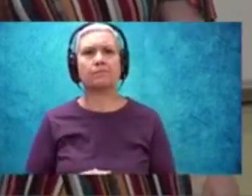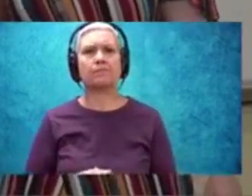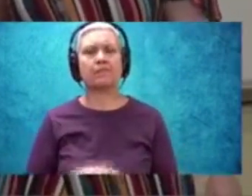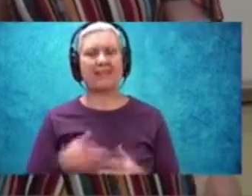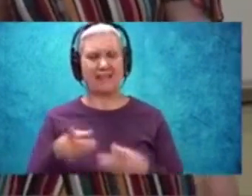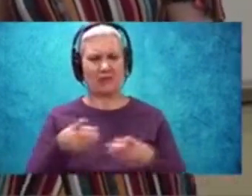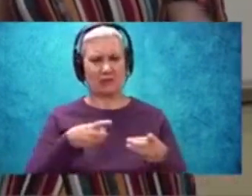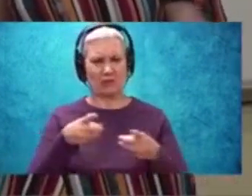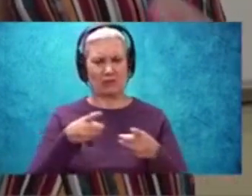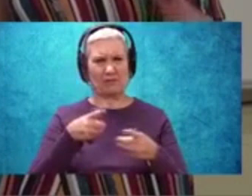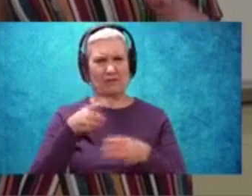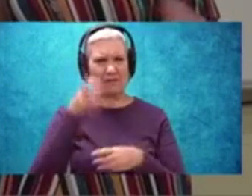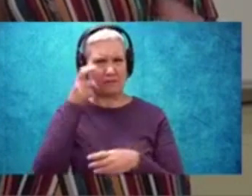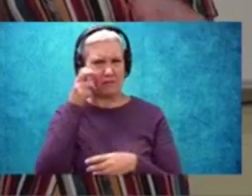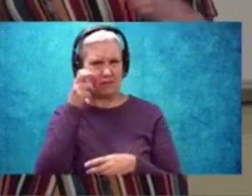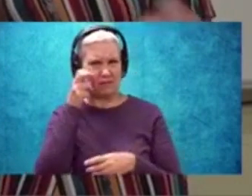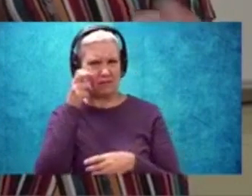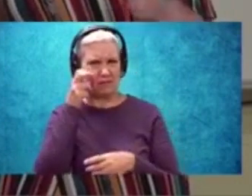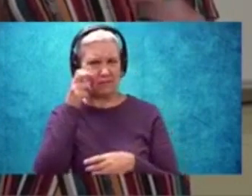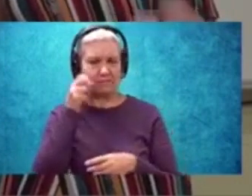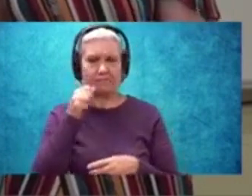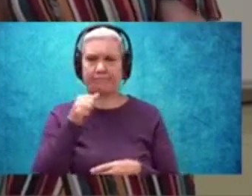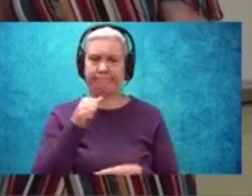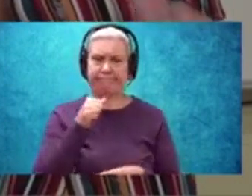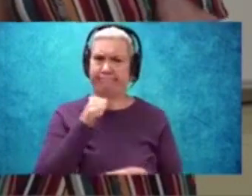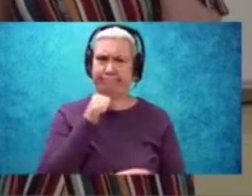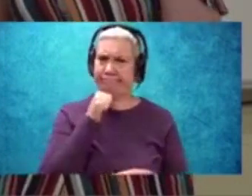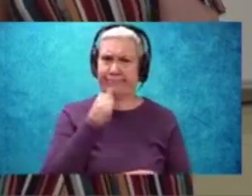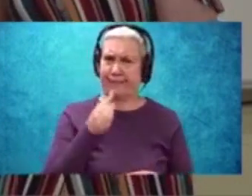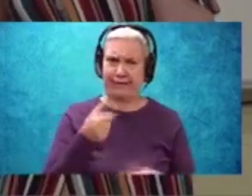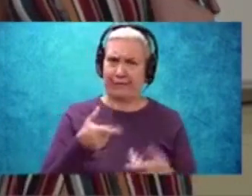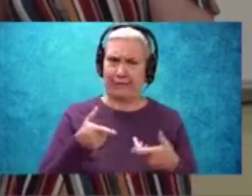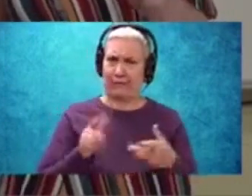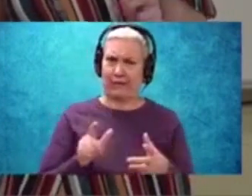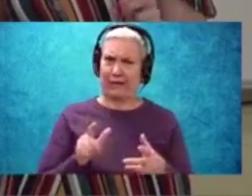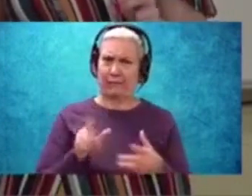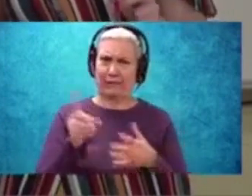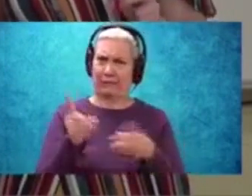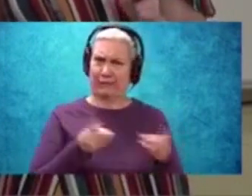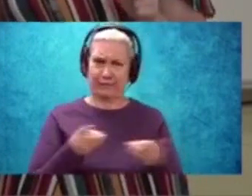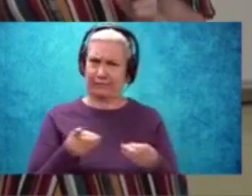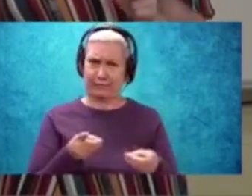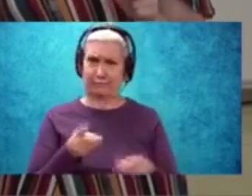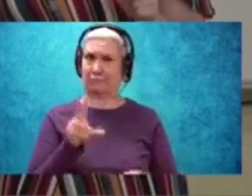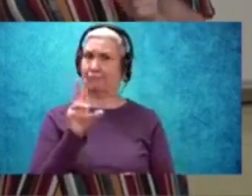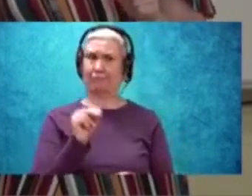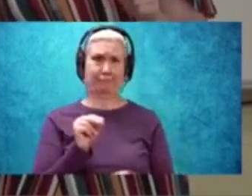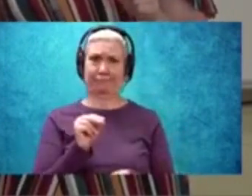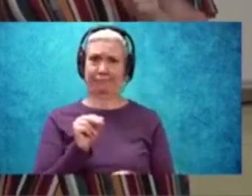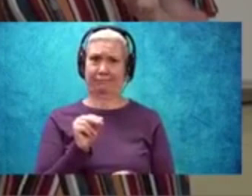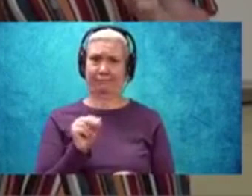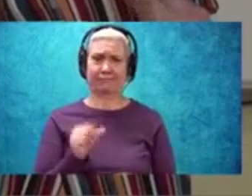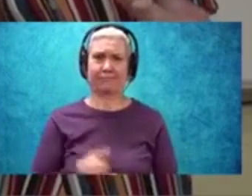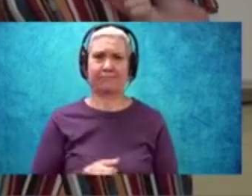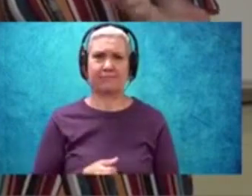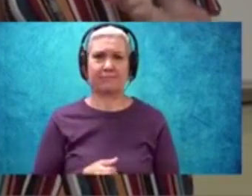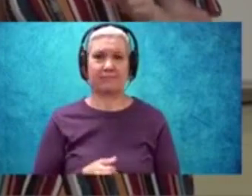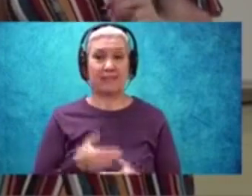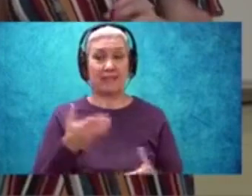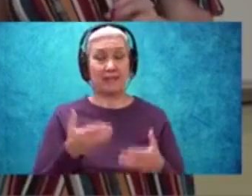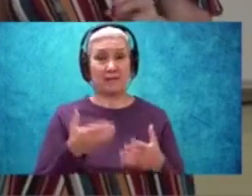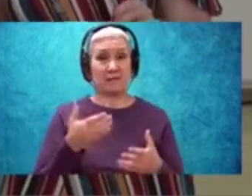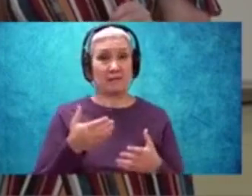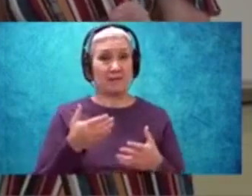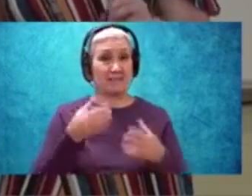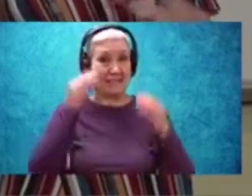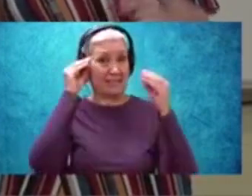roaches. Definitely not the way we normally describe a roach, right? Do you think maybe she's